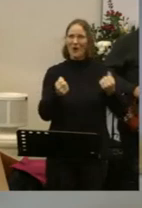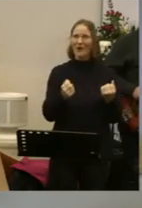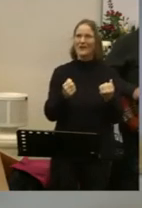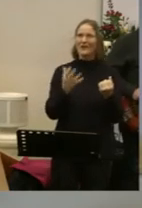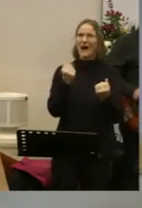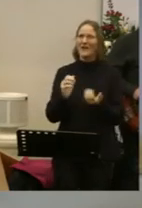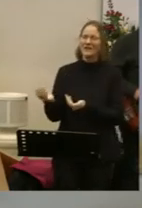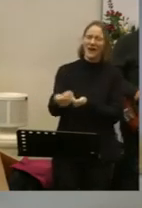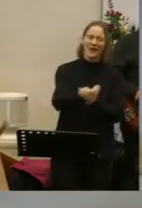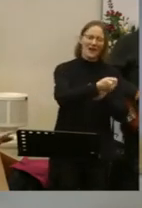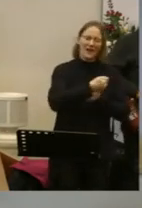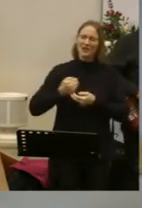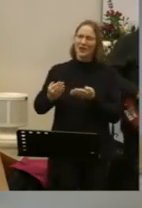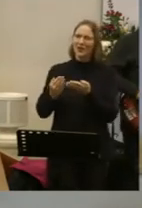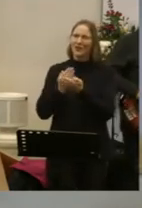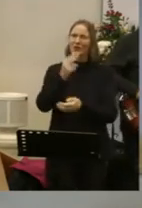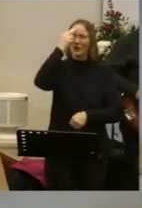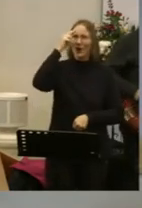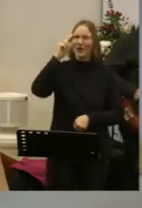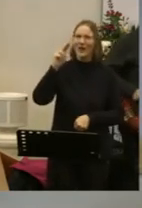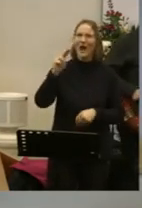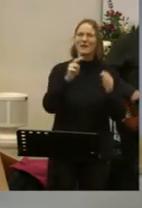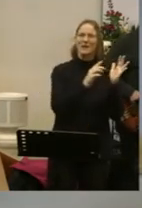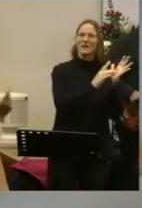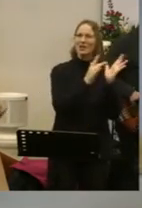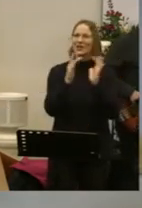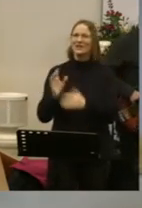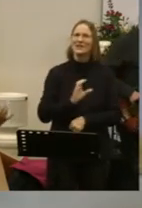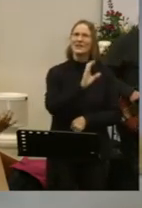grip